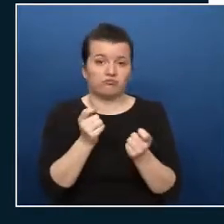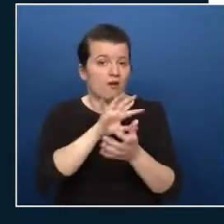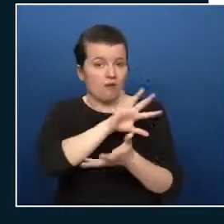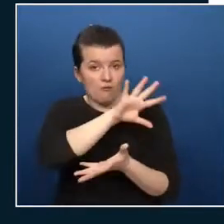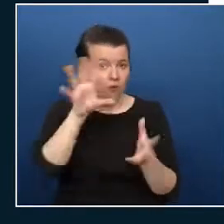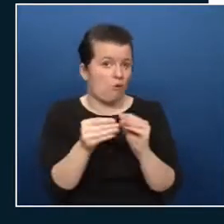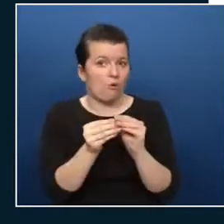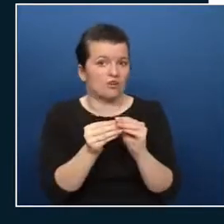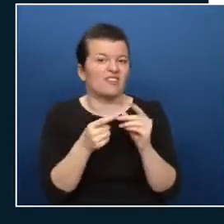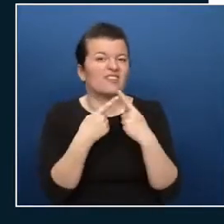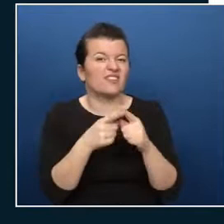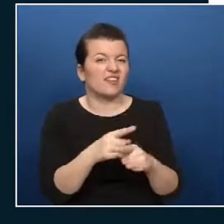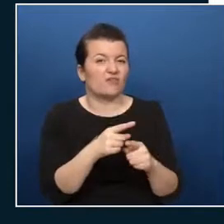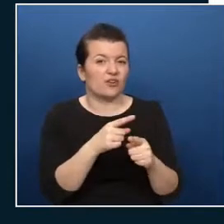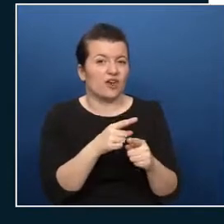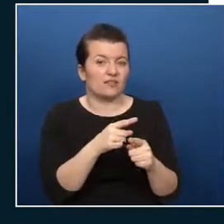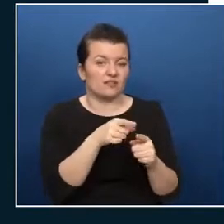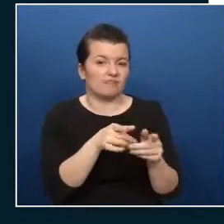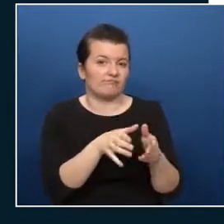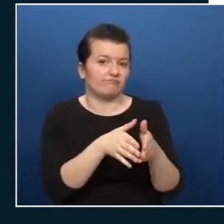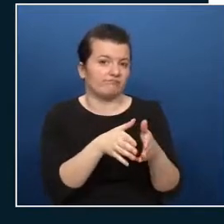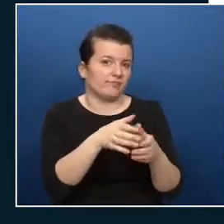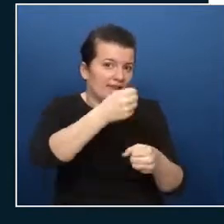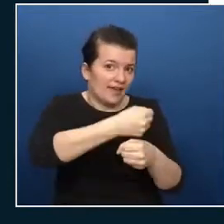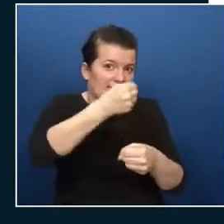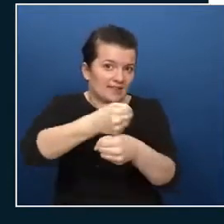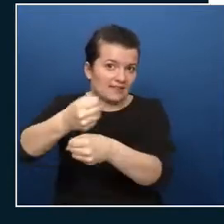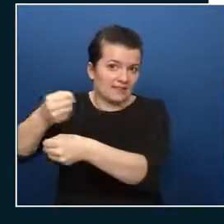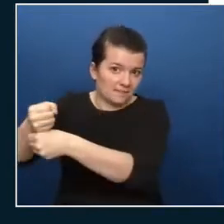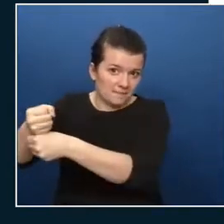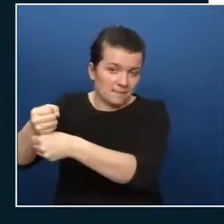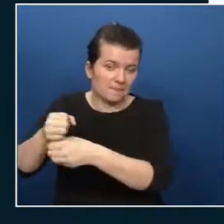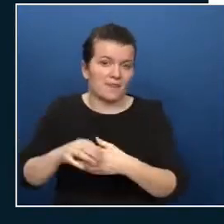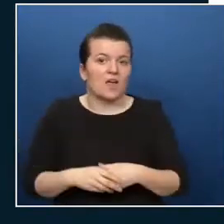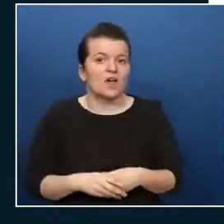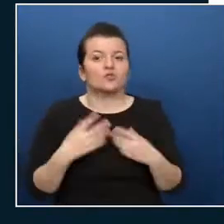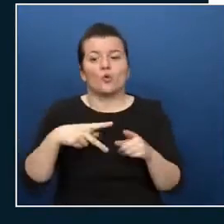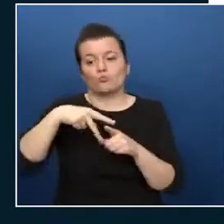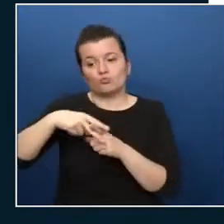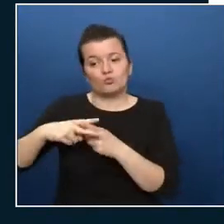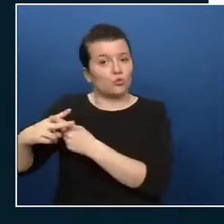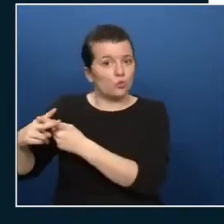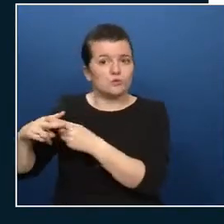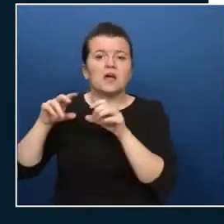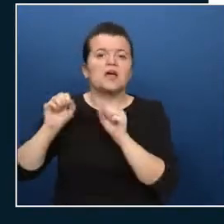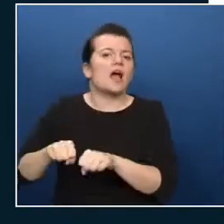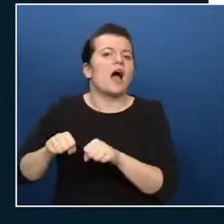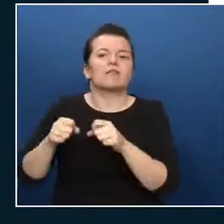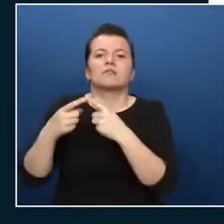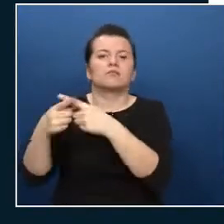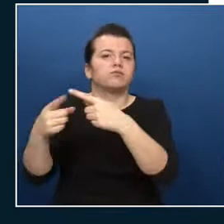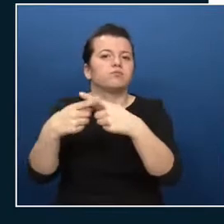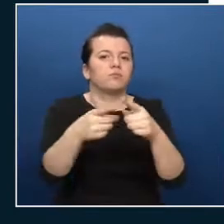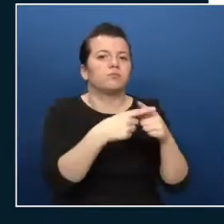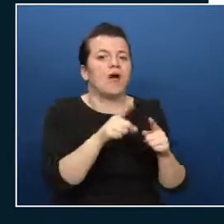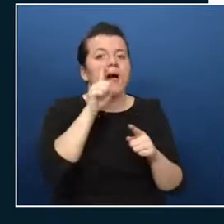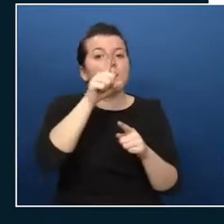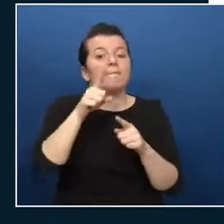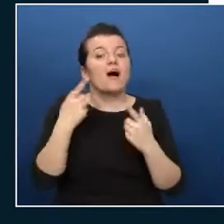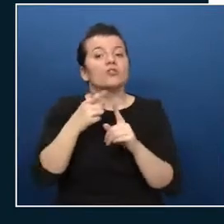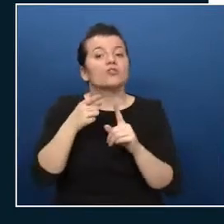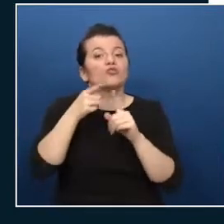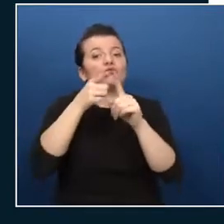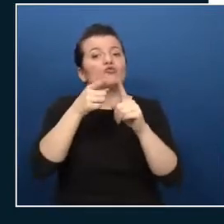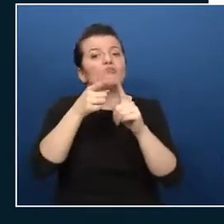you have the same capabilities when you use these different tools but get consistent results so that's